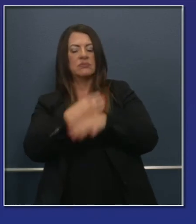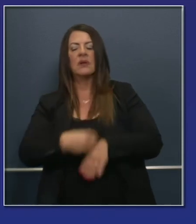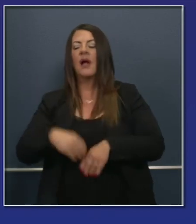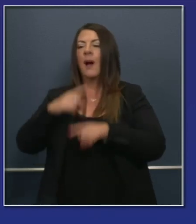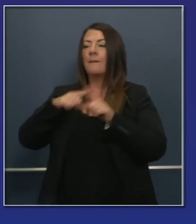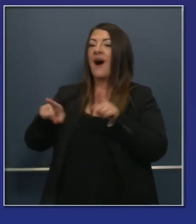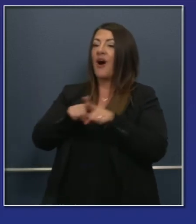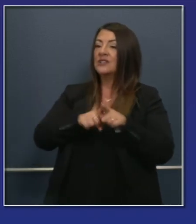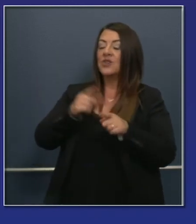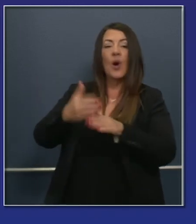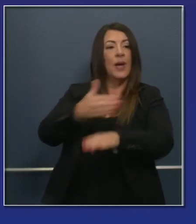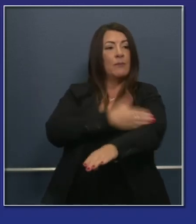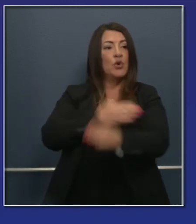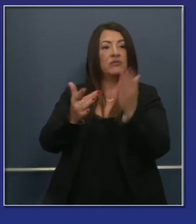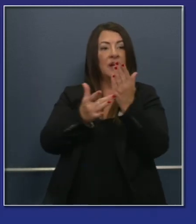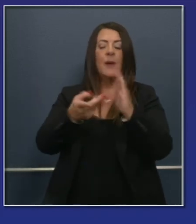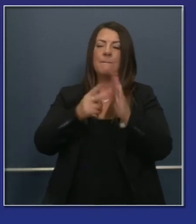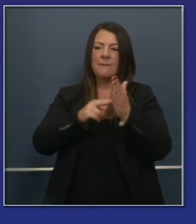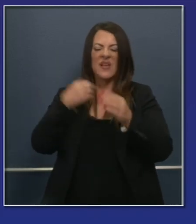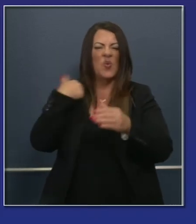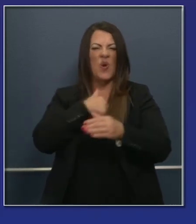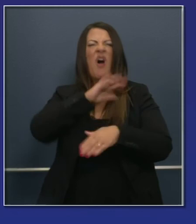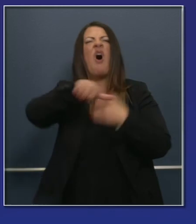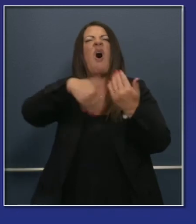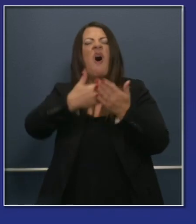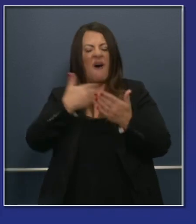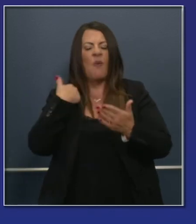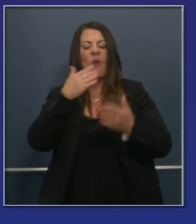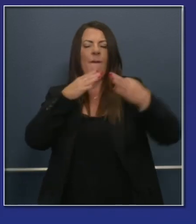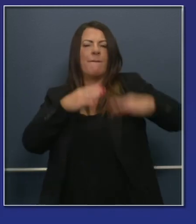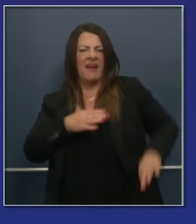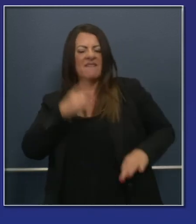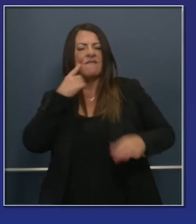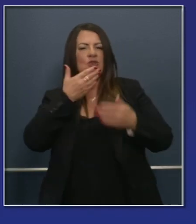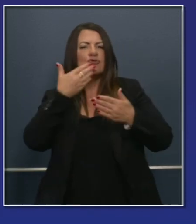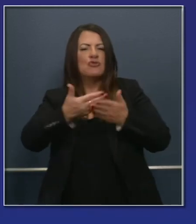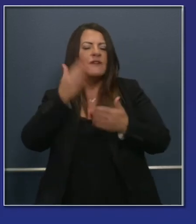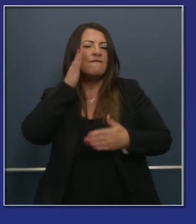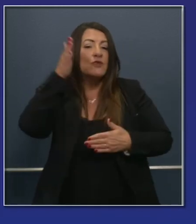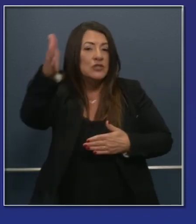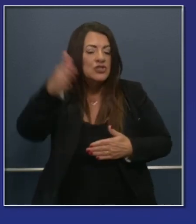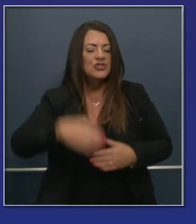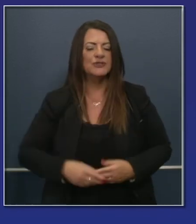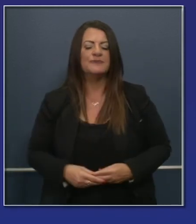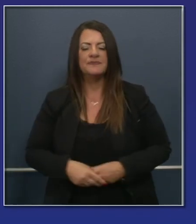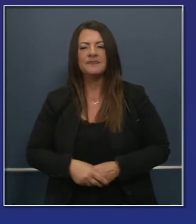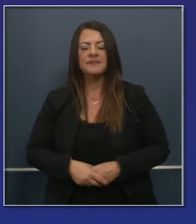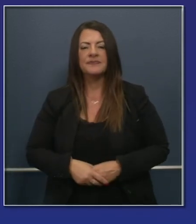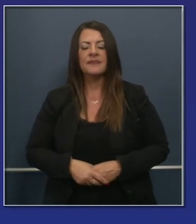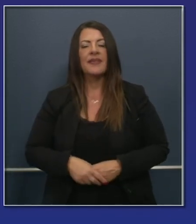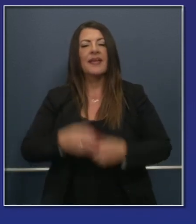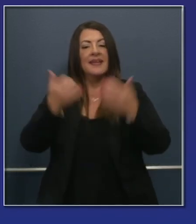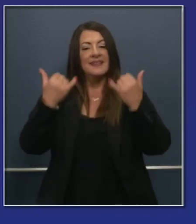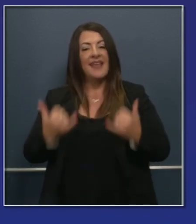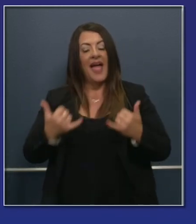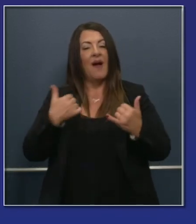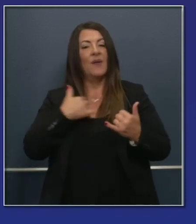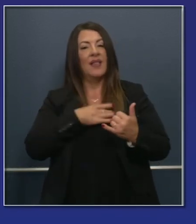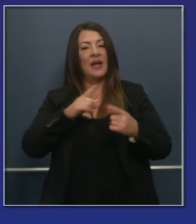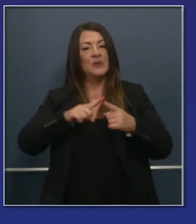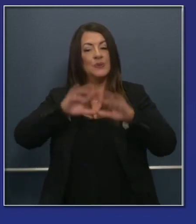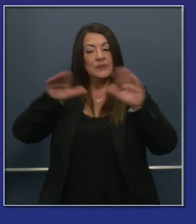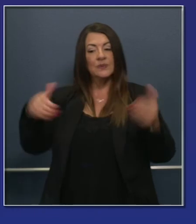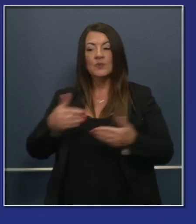as well. Speaking about our future, no one more committed to the future of this state than